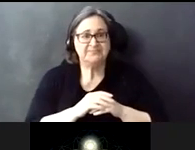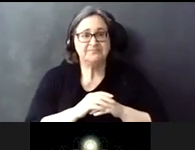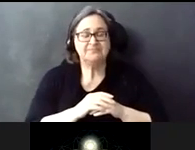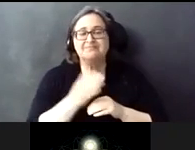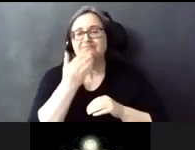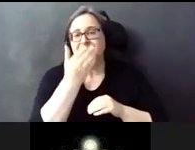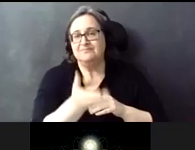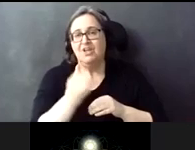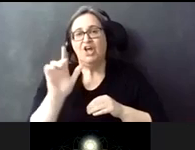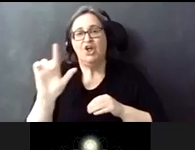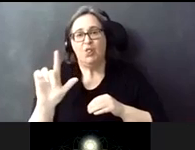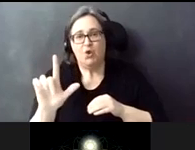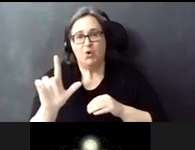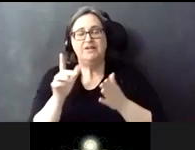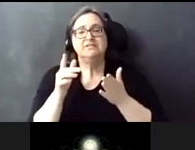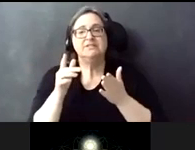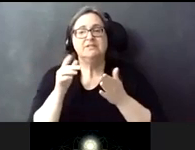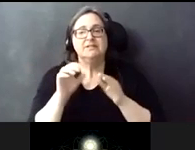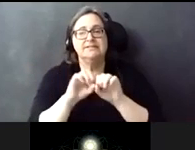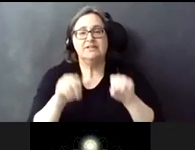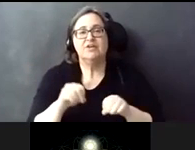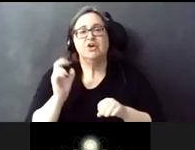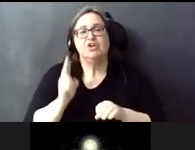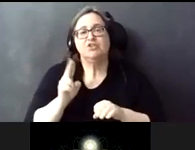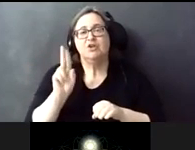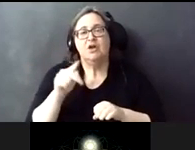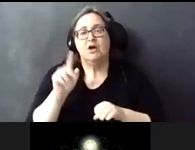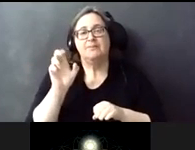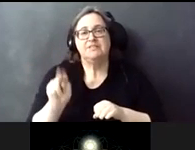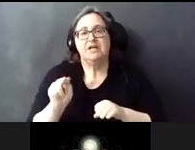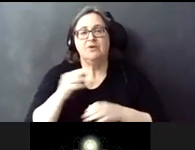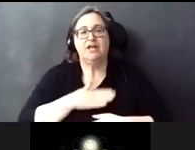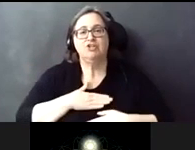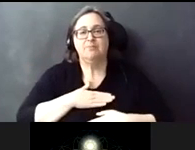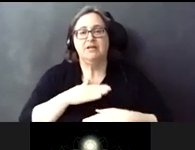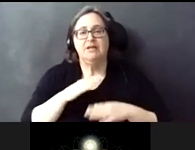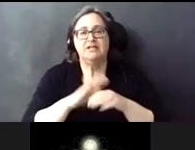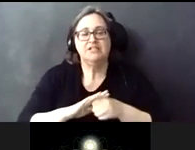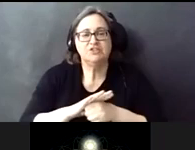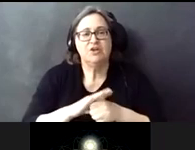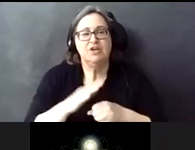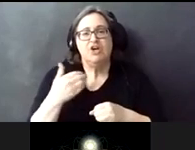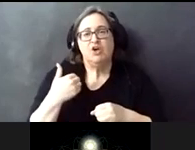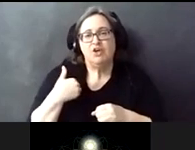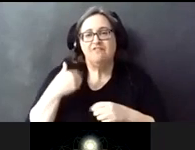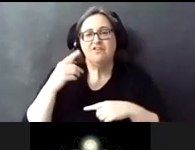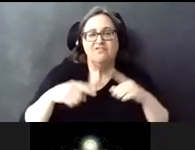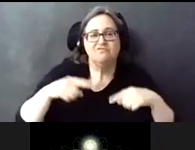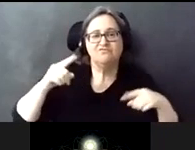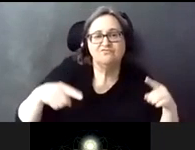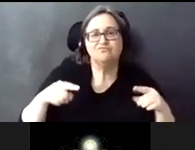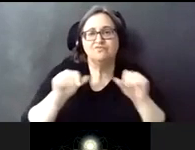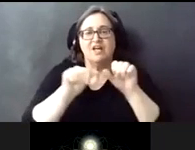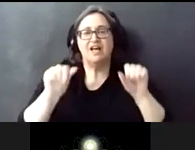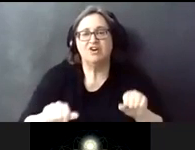The Lawrence Station is located in the historic Uptown Entertainment District that is characterized by having a variety of